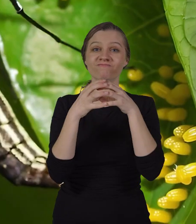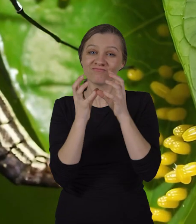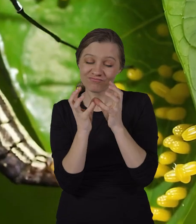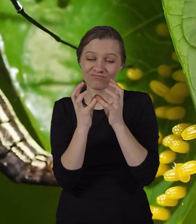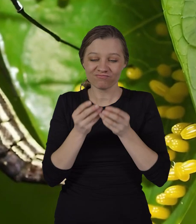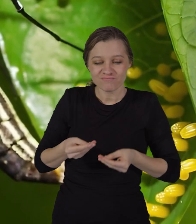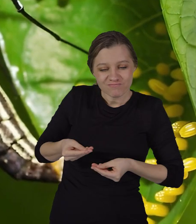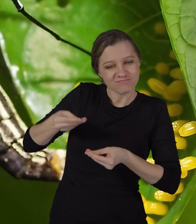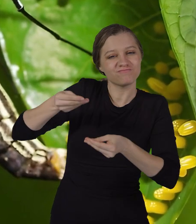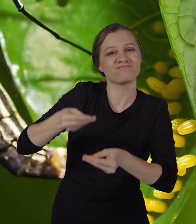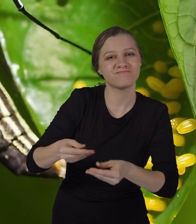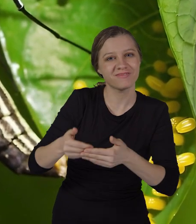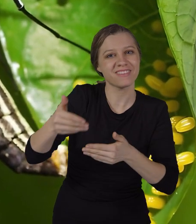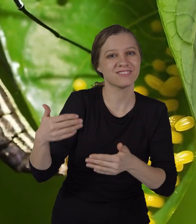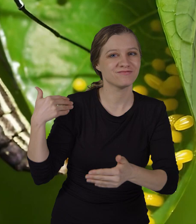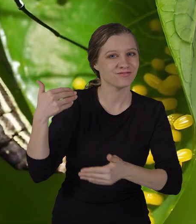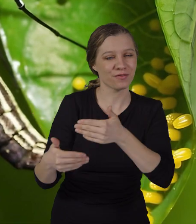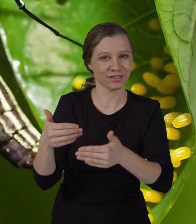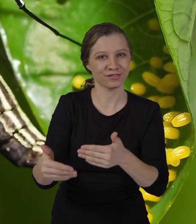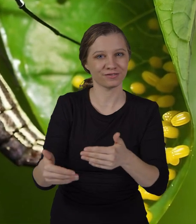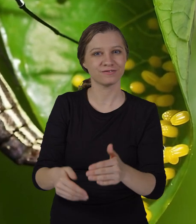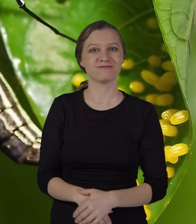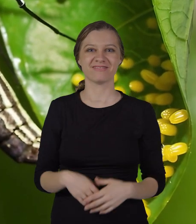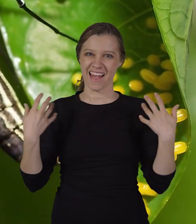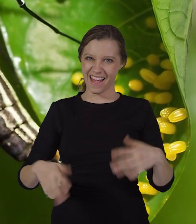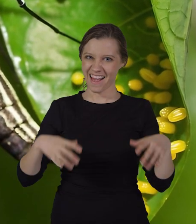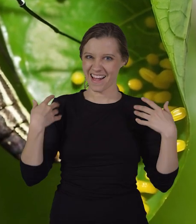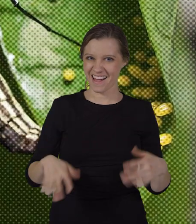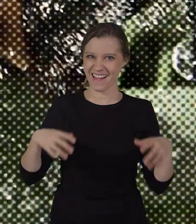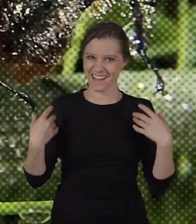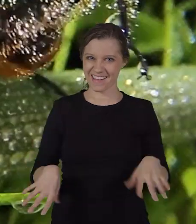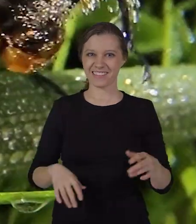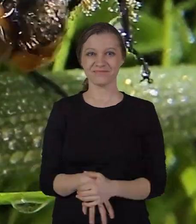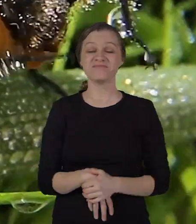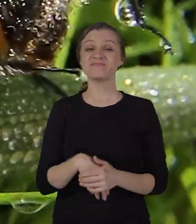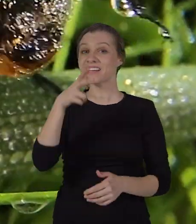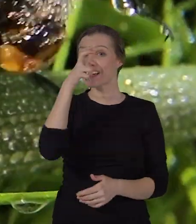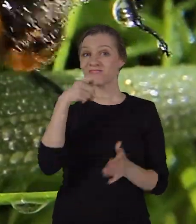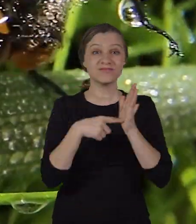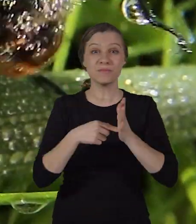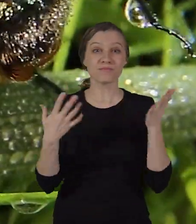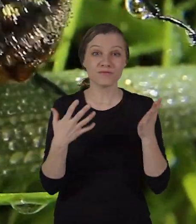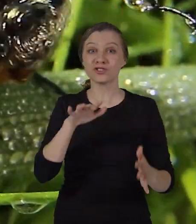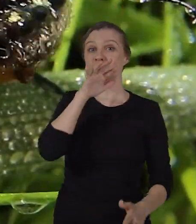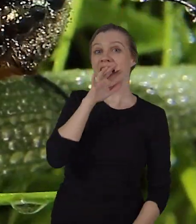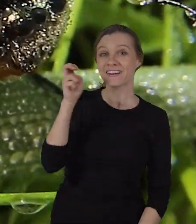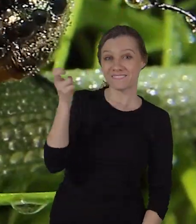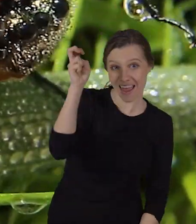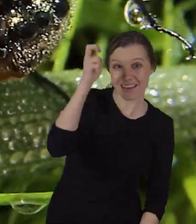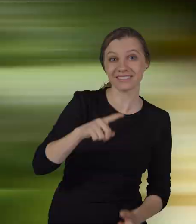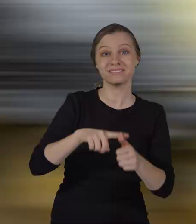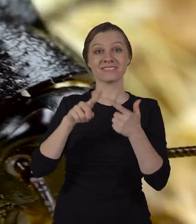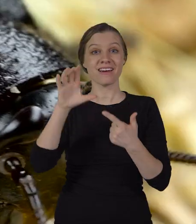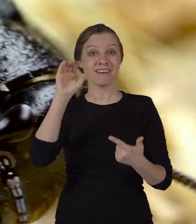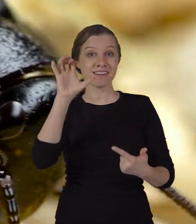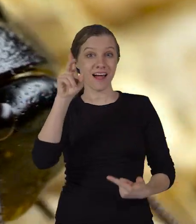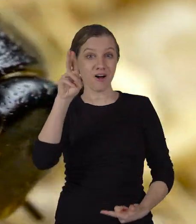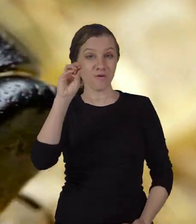as they reproduce and lay eggs wow insects like dragonflies